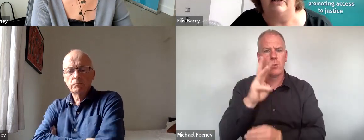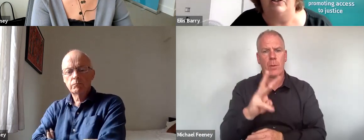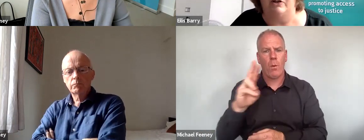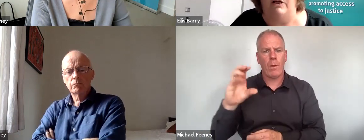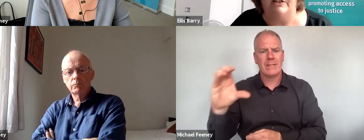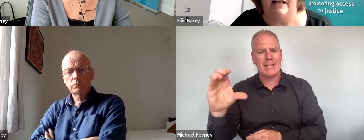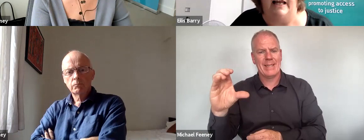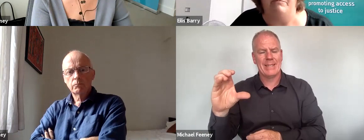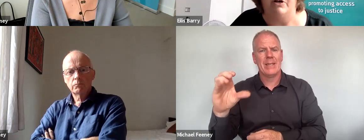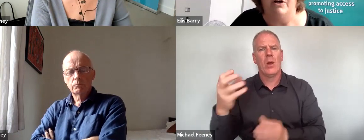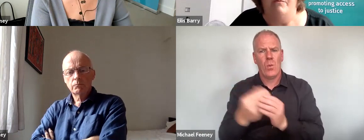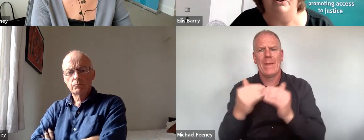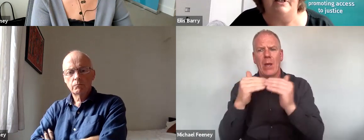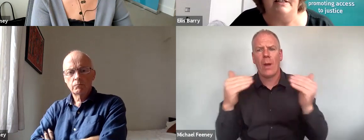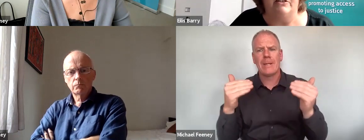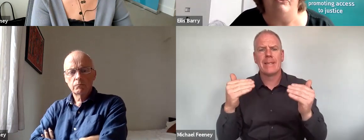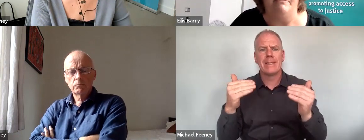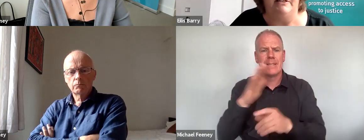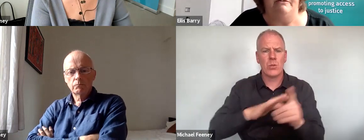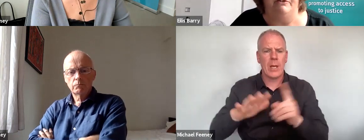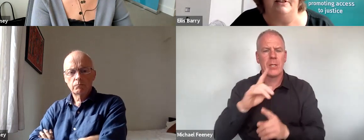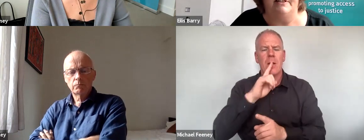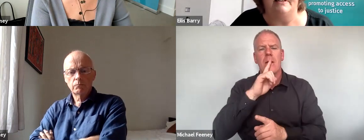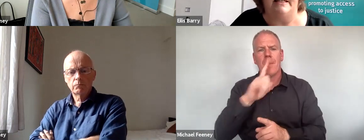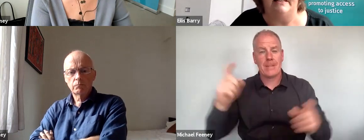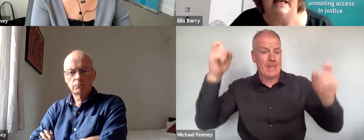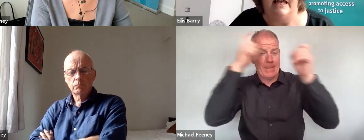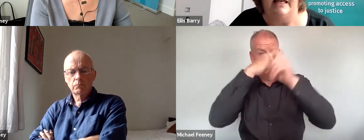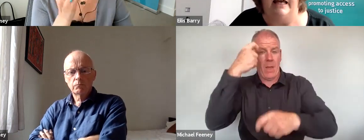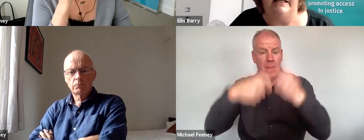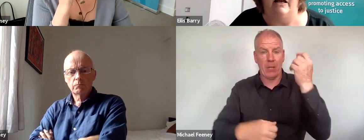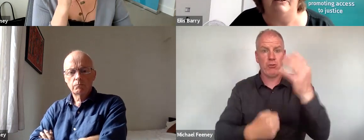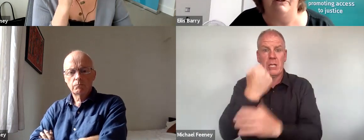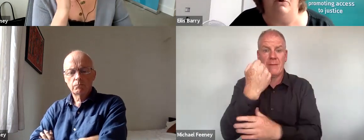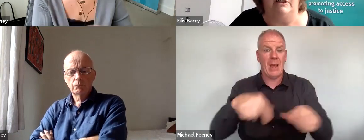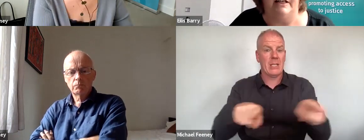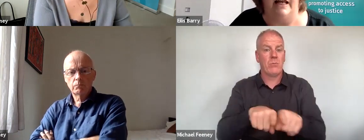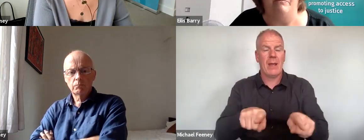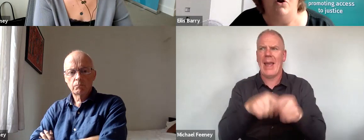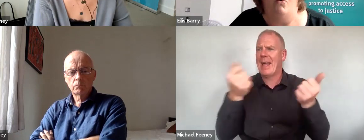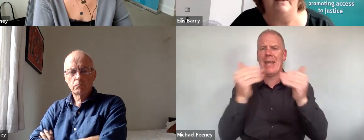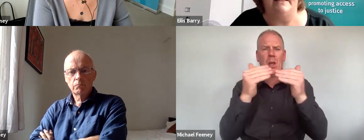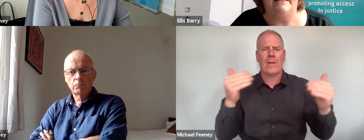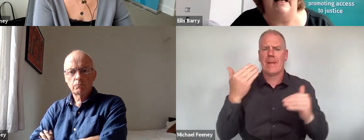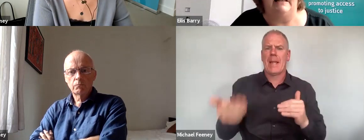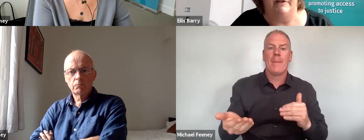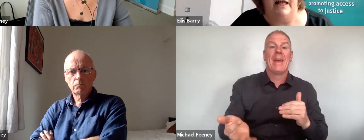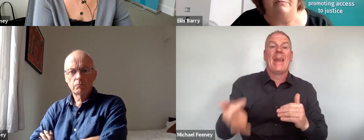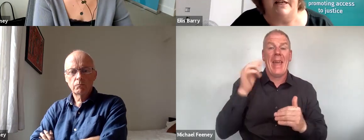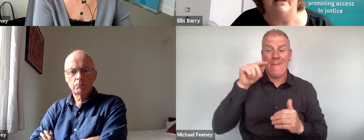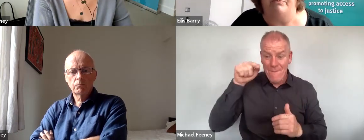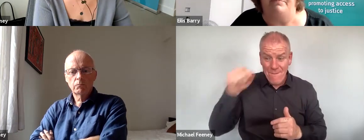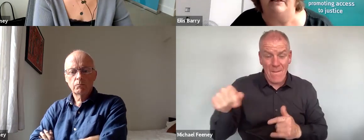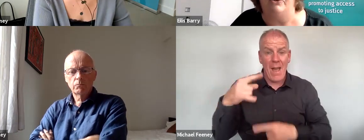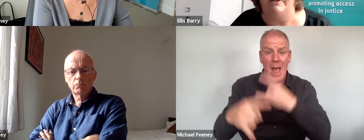a legislated equality claim, but it is extremely difficult to succeed in any kind of equality claim once these claims